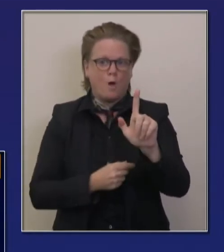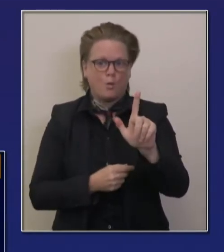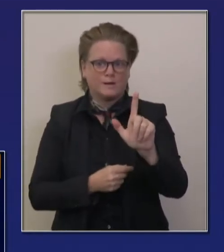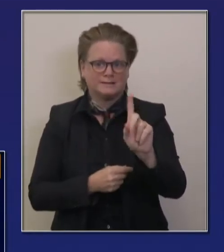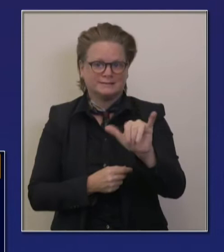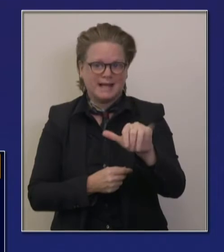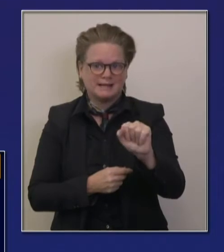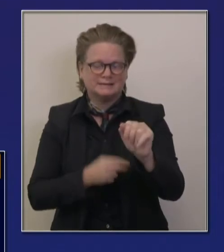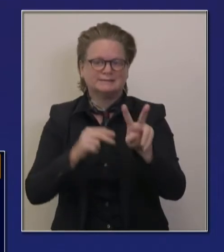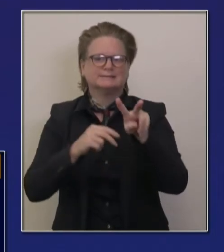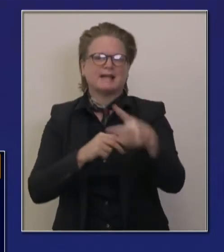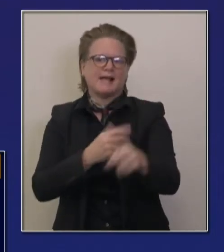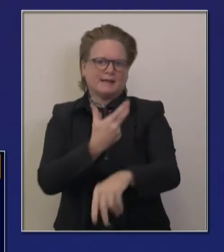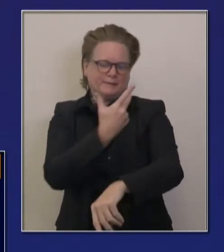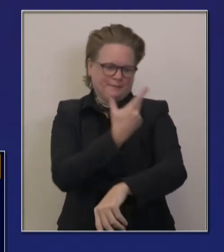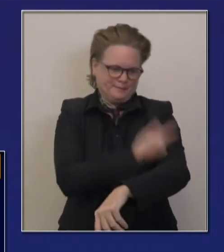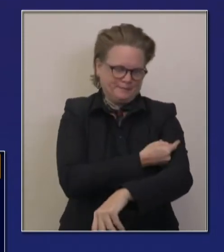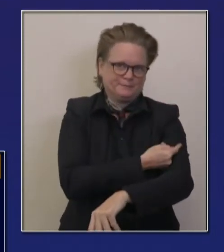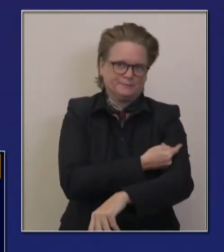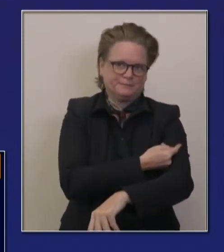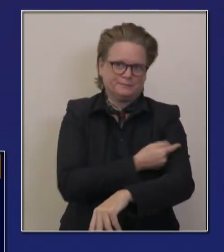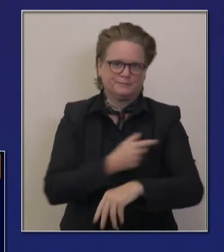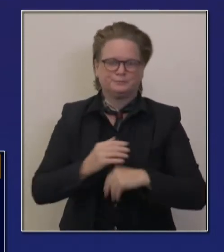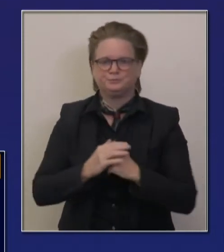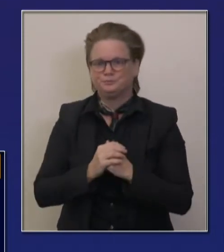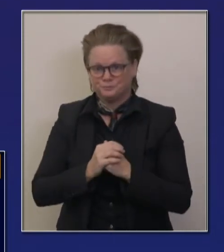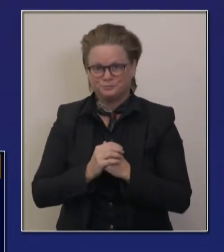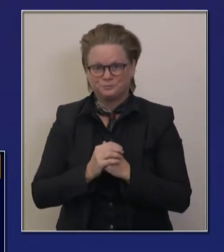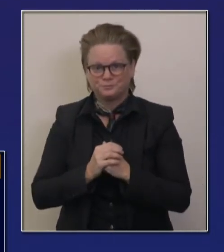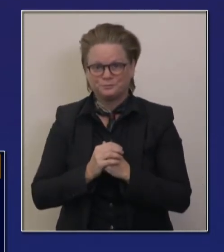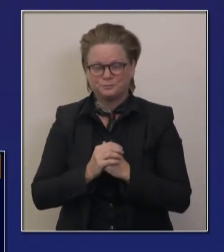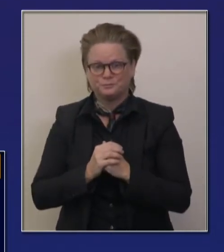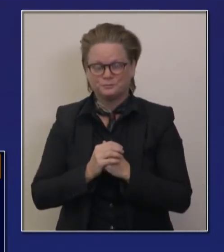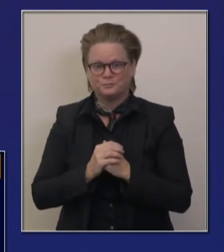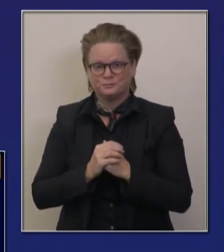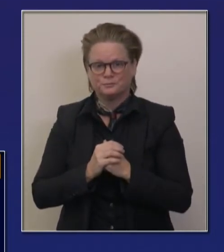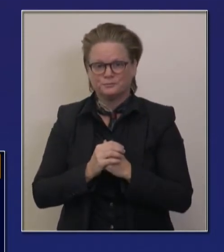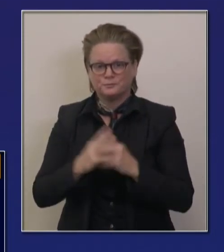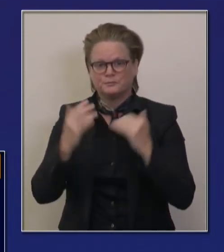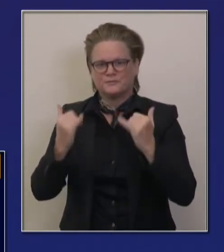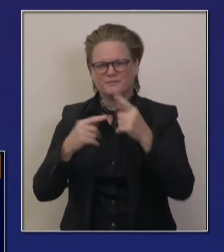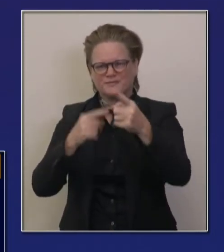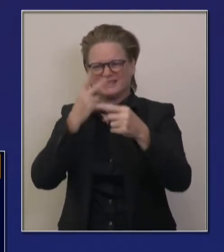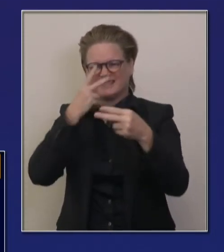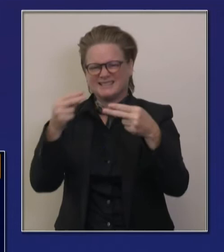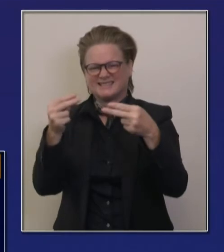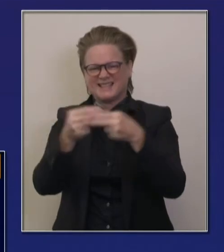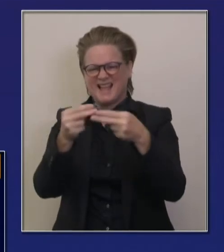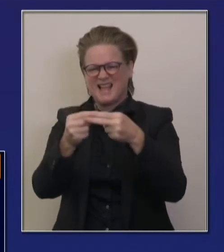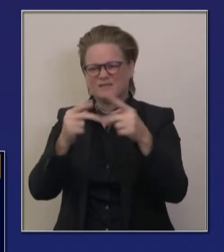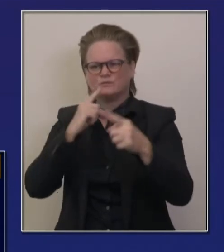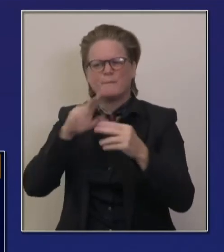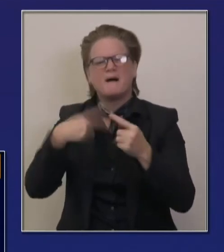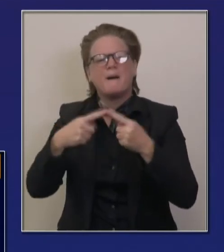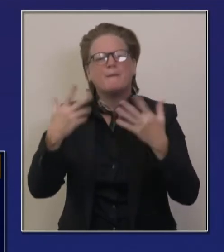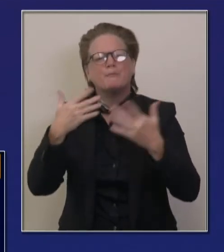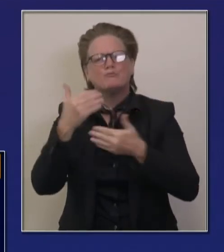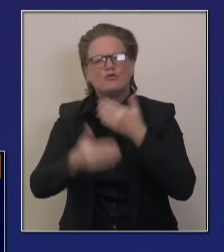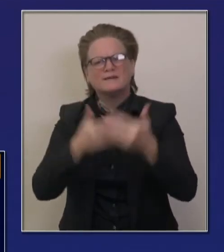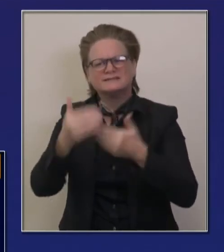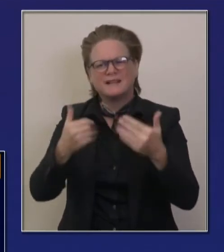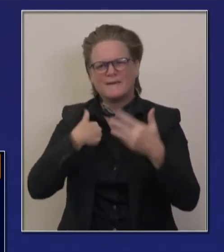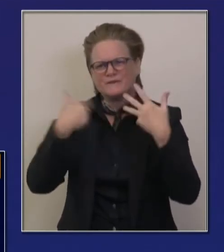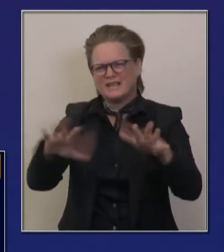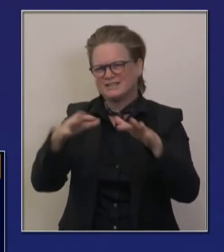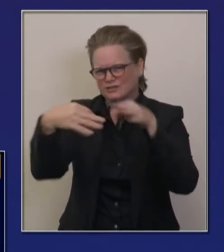six steps in the vaccine process. I don't need to review. For those of you who have followed, you know what we've been doing in terms of enrolling